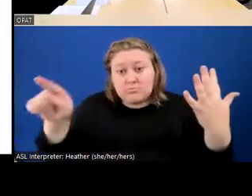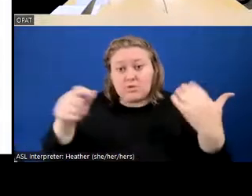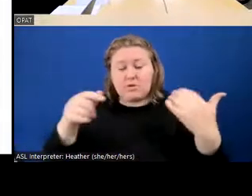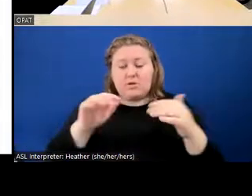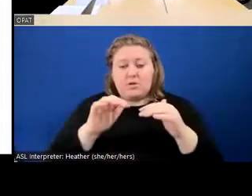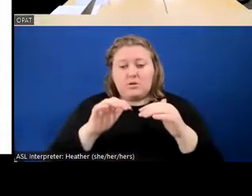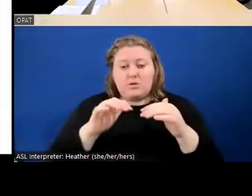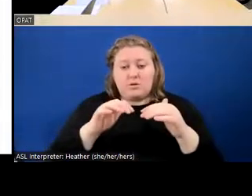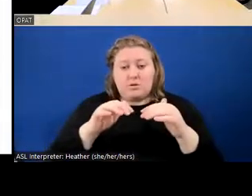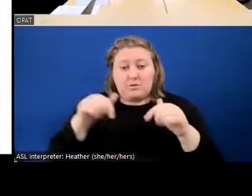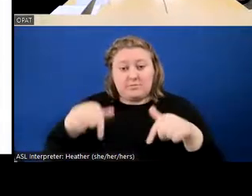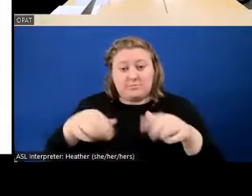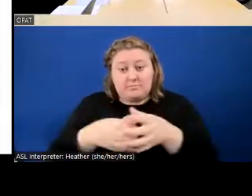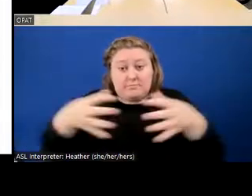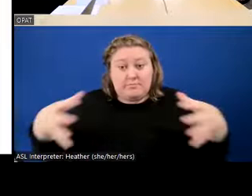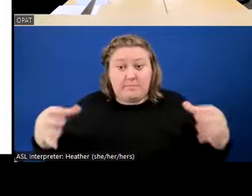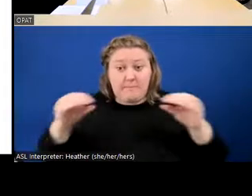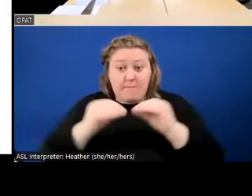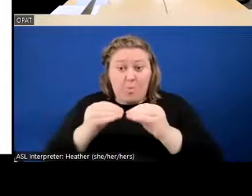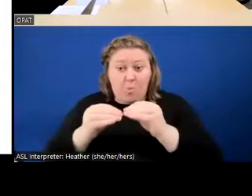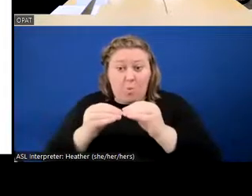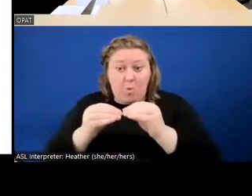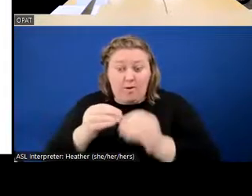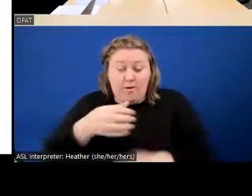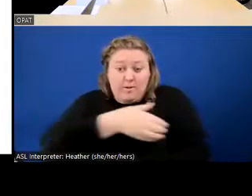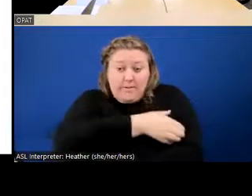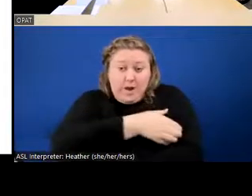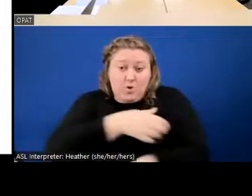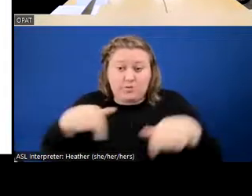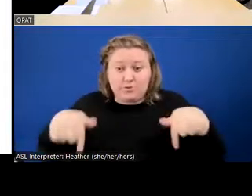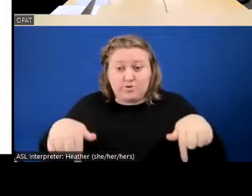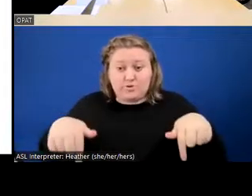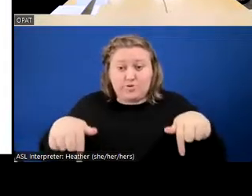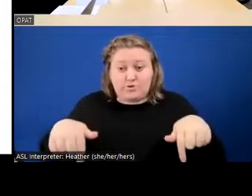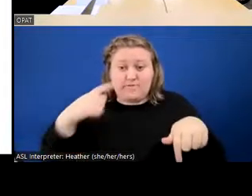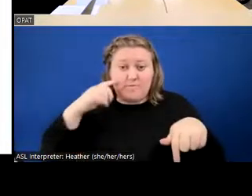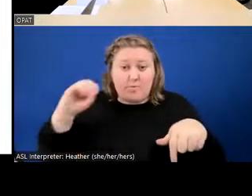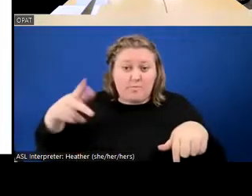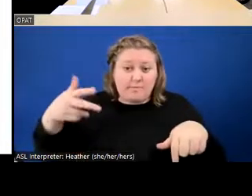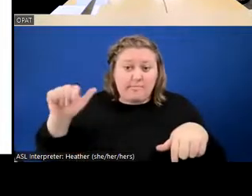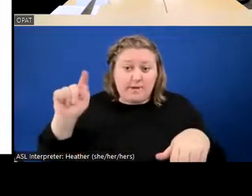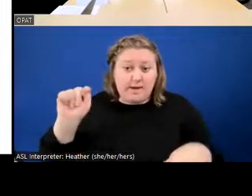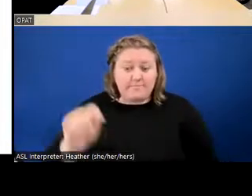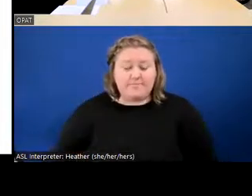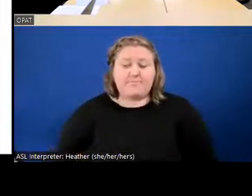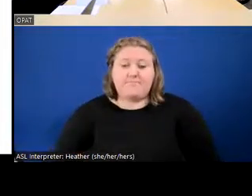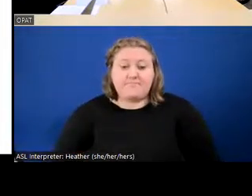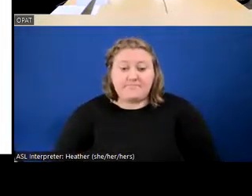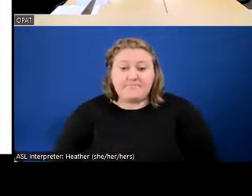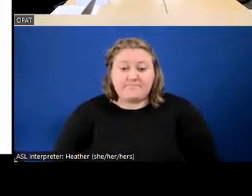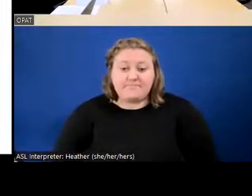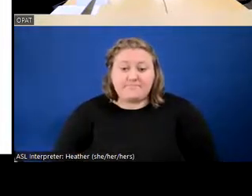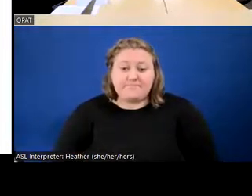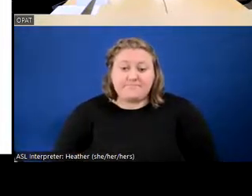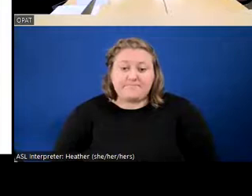about expanding the power, if necessary, of OPEC. Well, thank you.